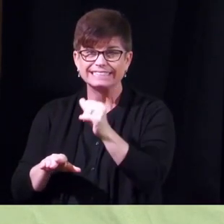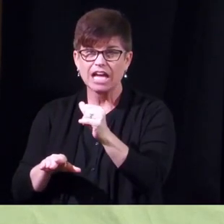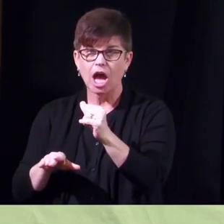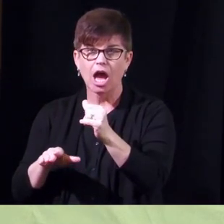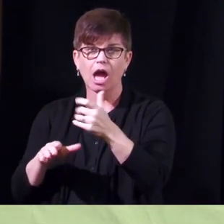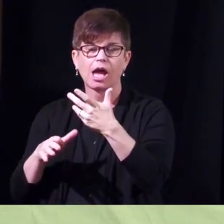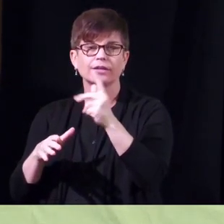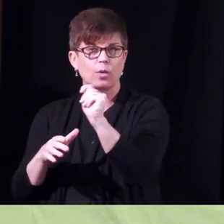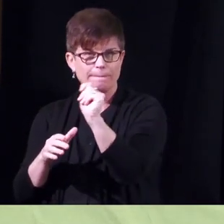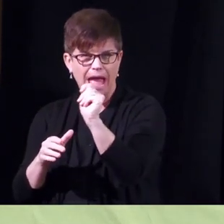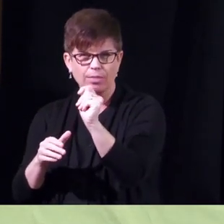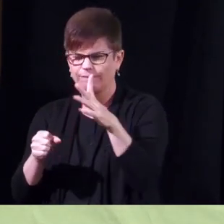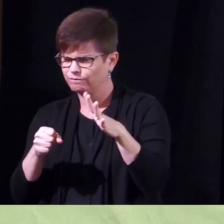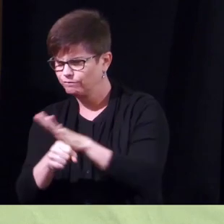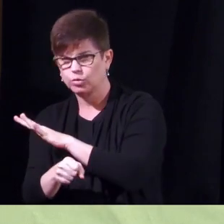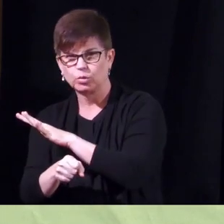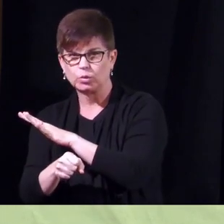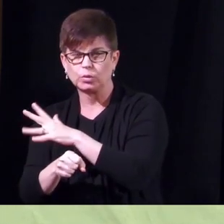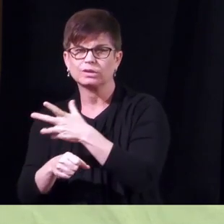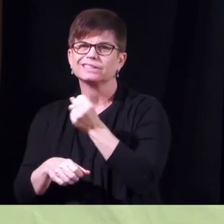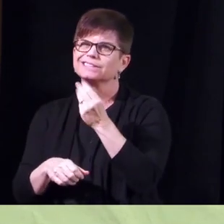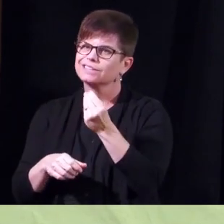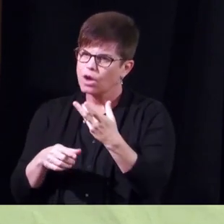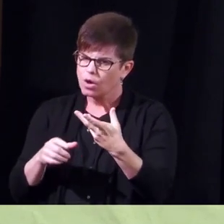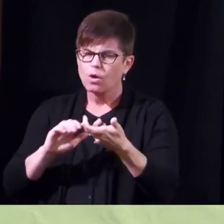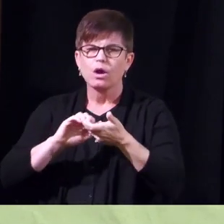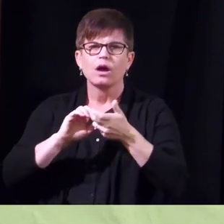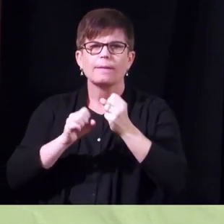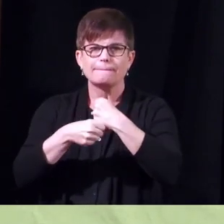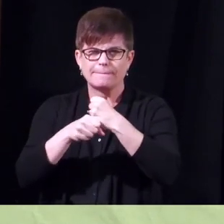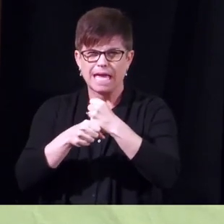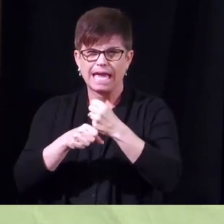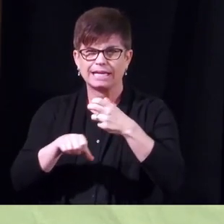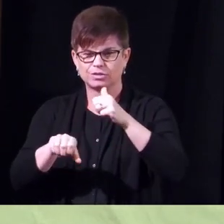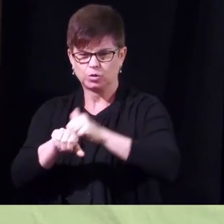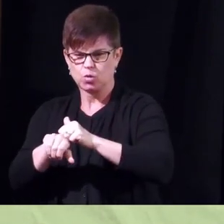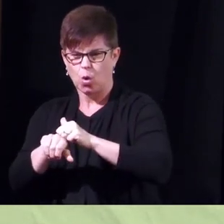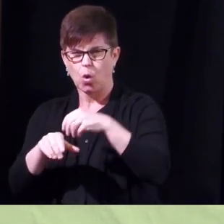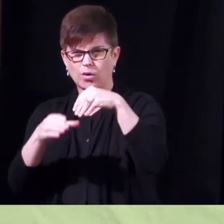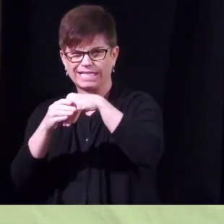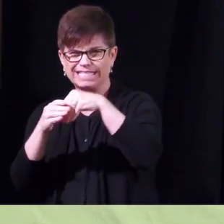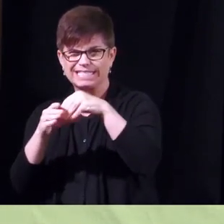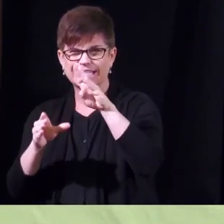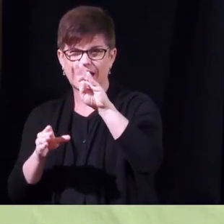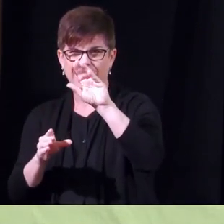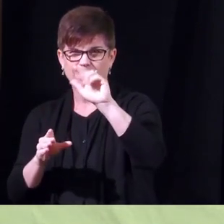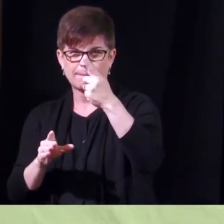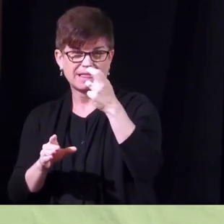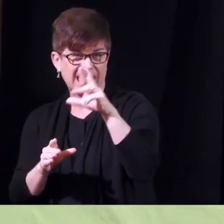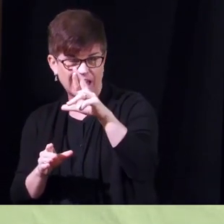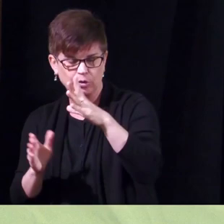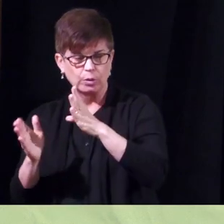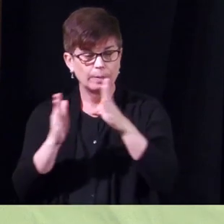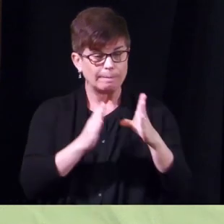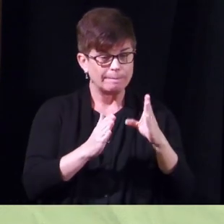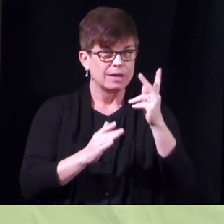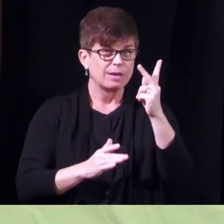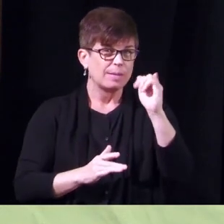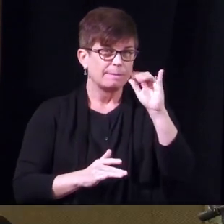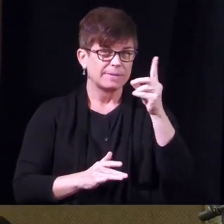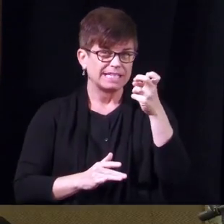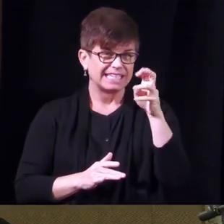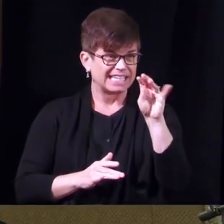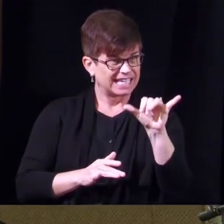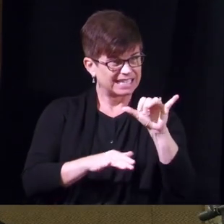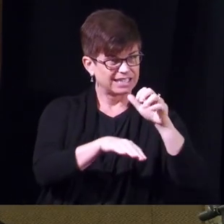crystallizes they form a stone in the bladder and they can't empty out completely the stone grows in the bladder but kidney stones by themselves